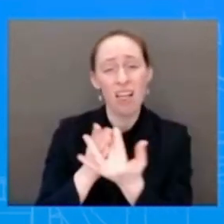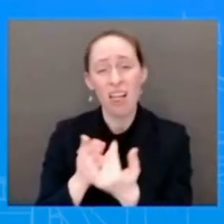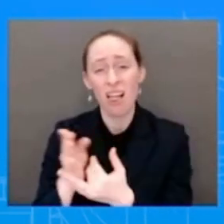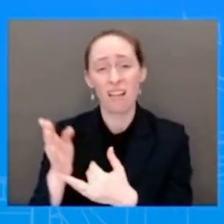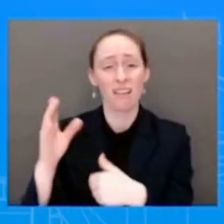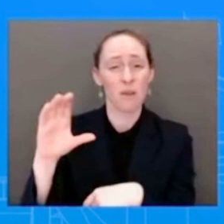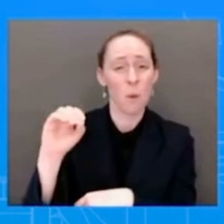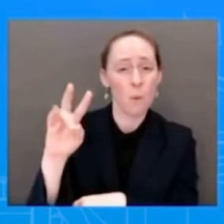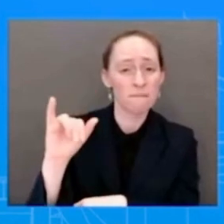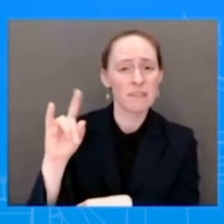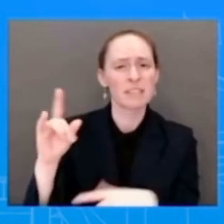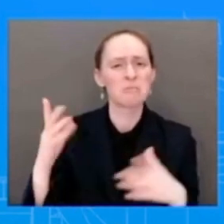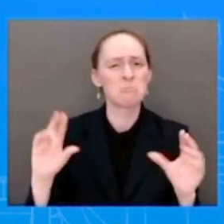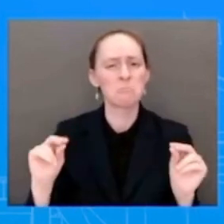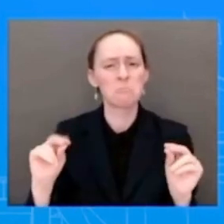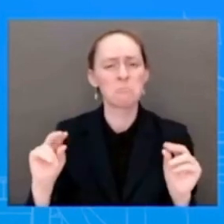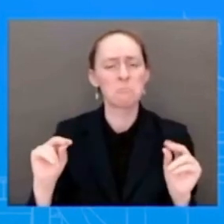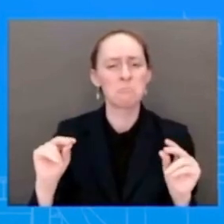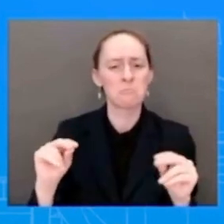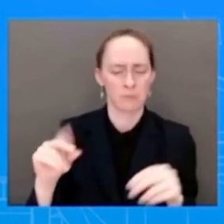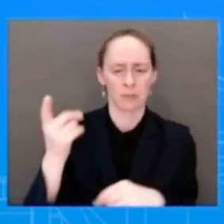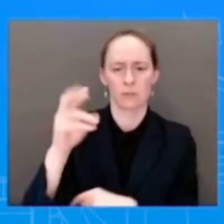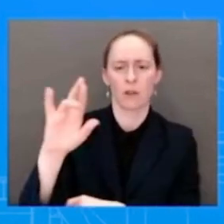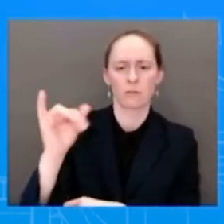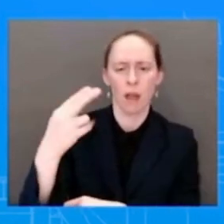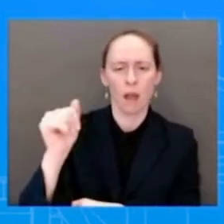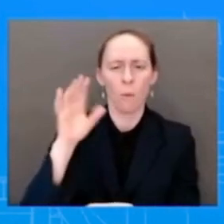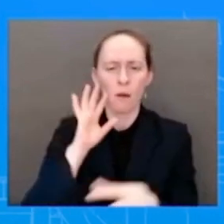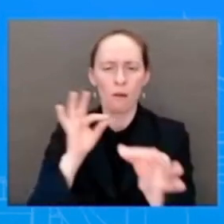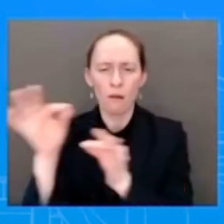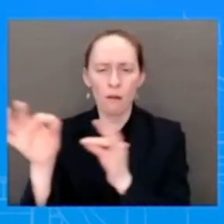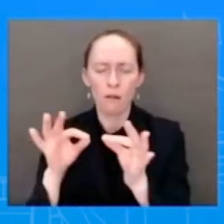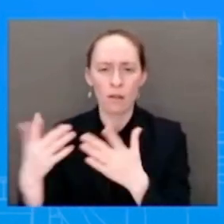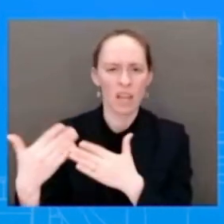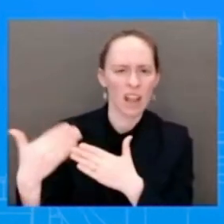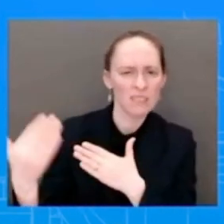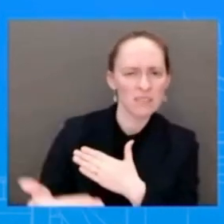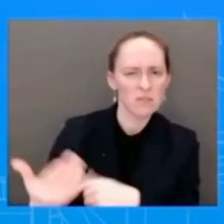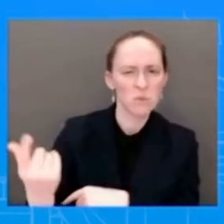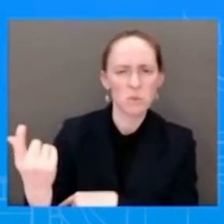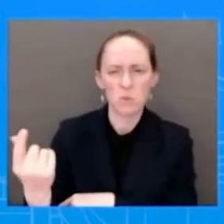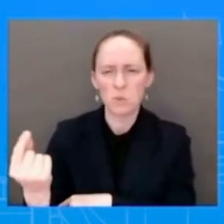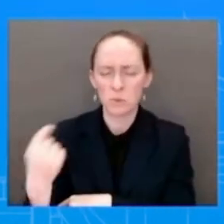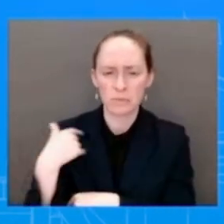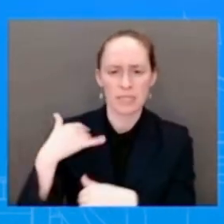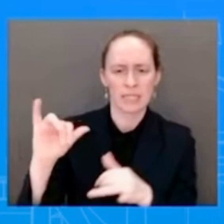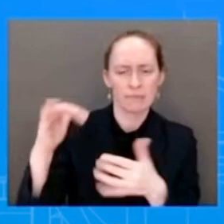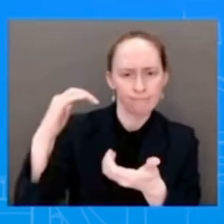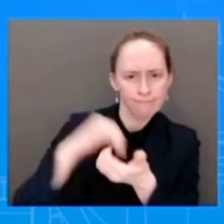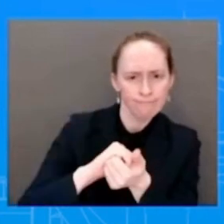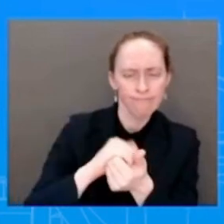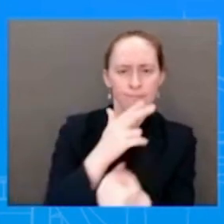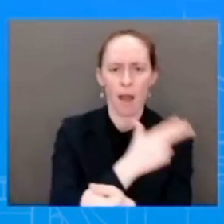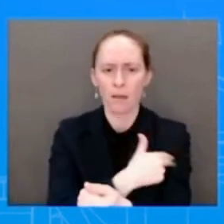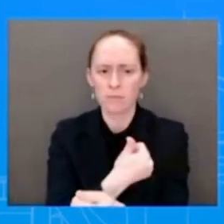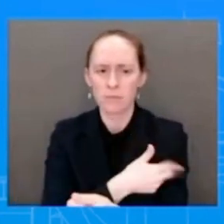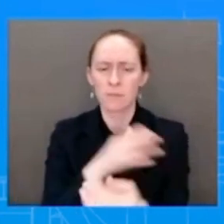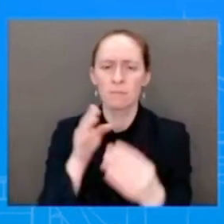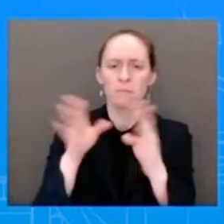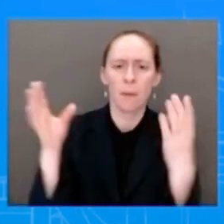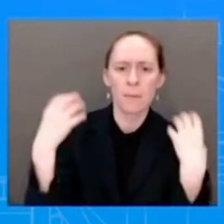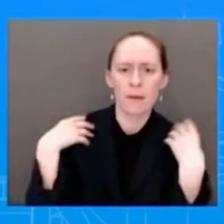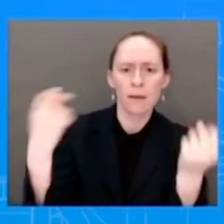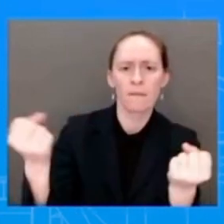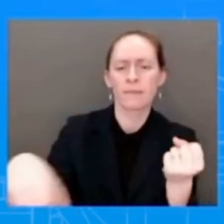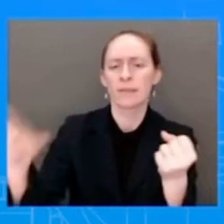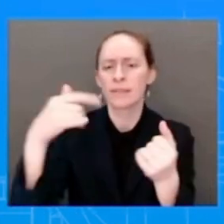coordinating around the clock with hospitals, with local public health departments and leaders. And they are an integral